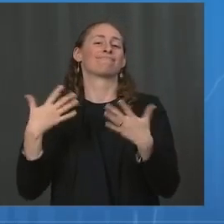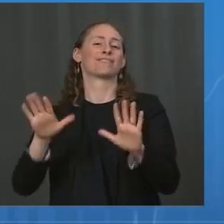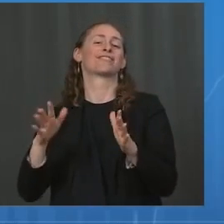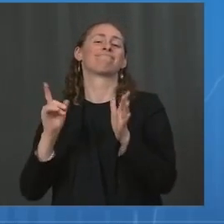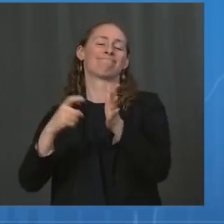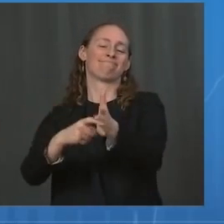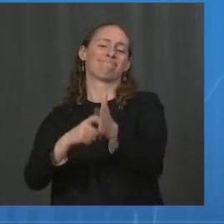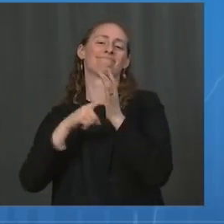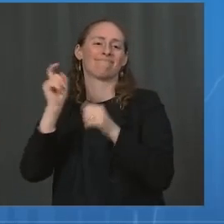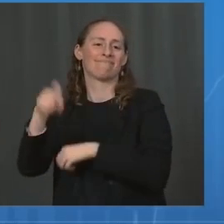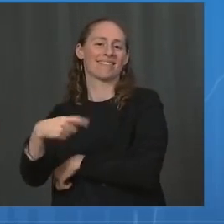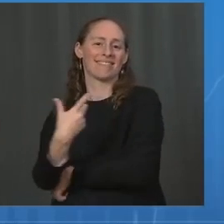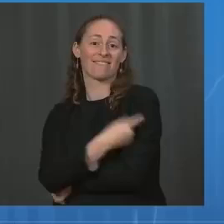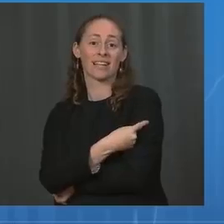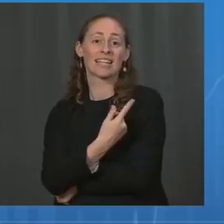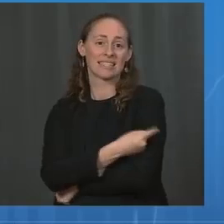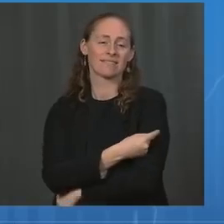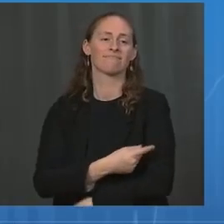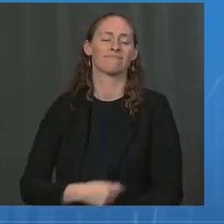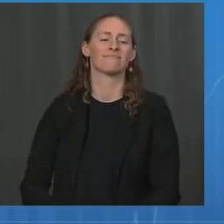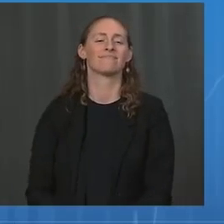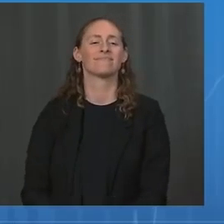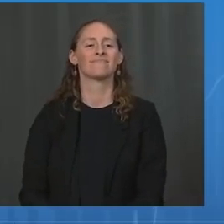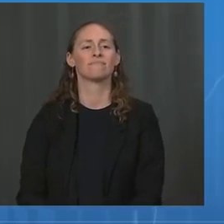working to get more people vaccinated.